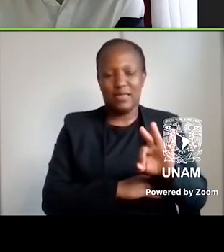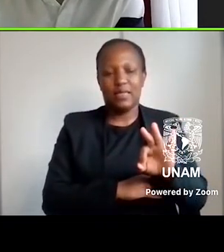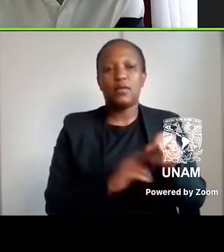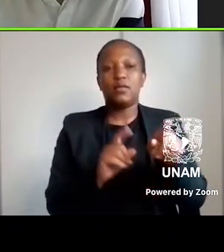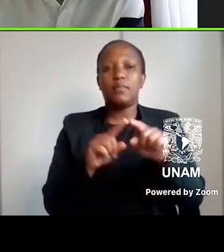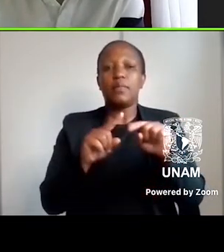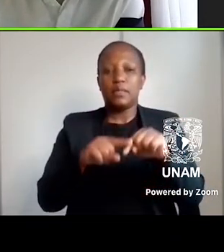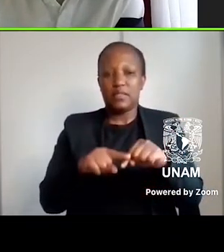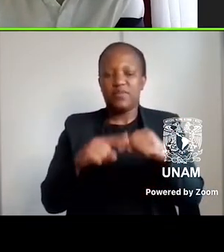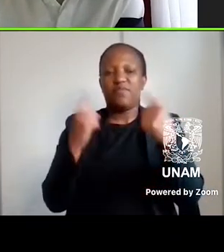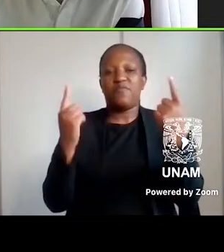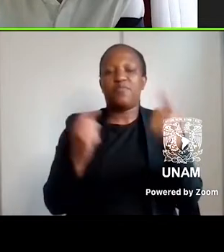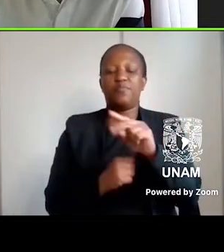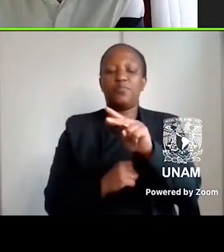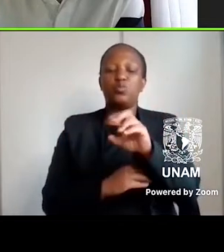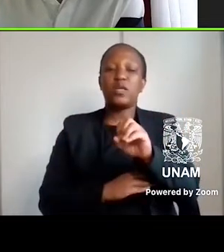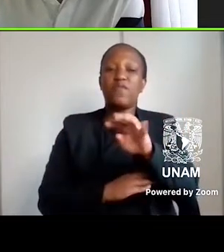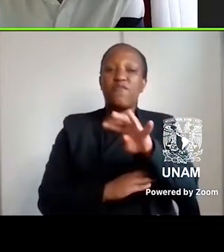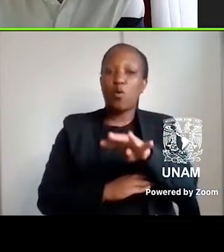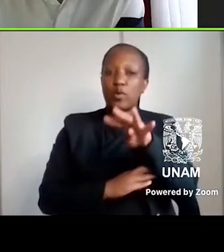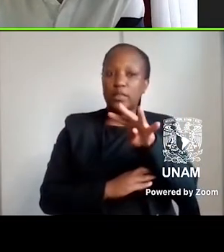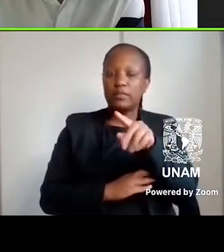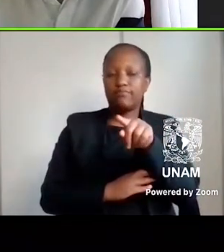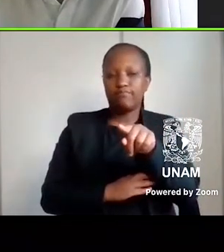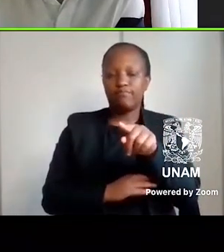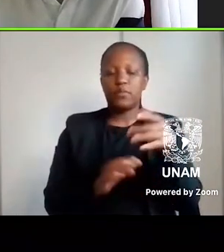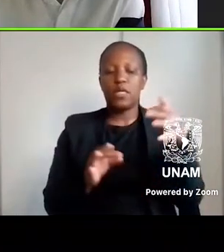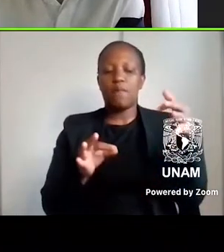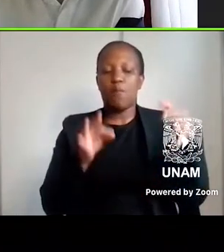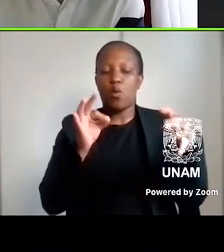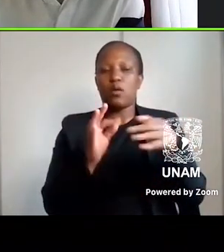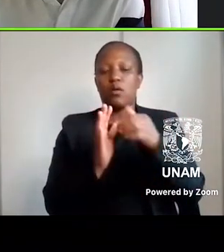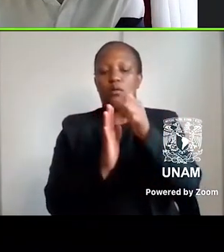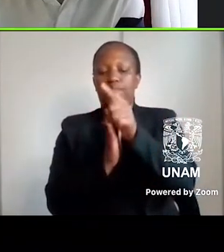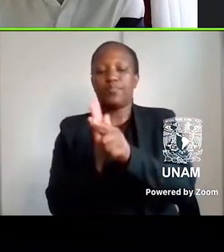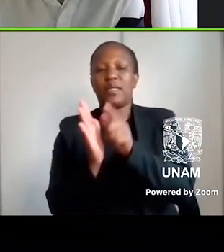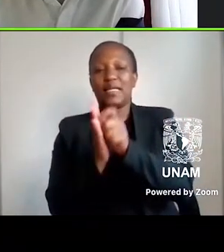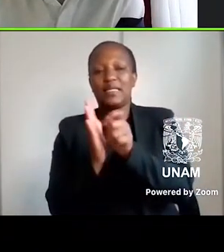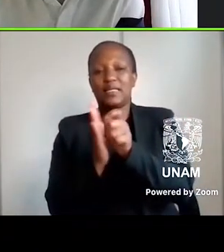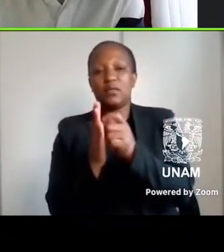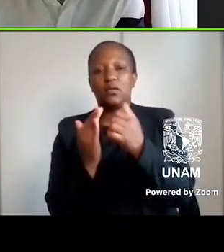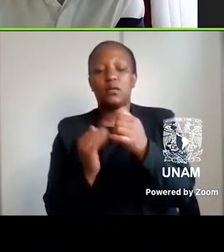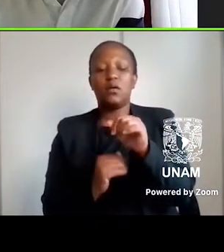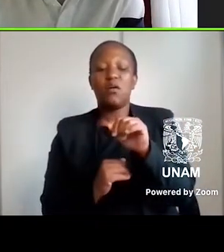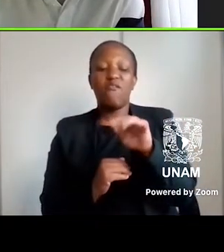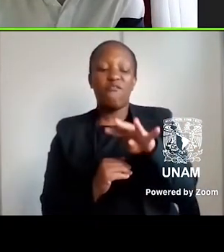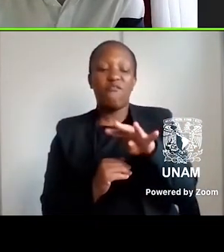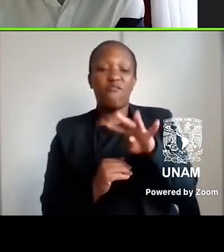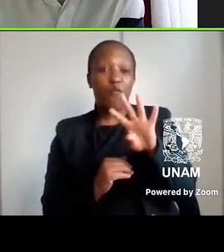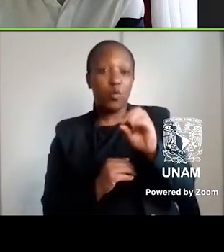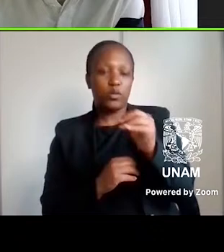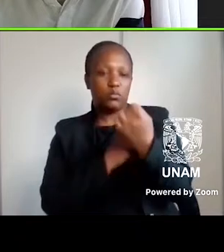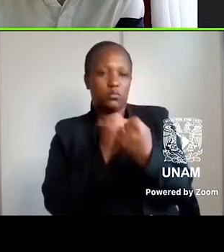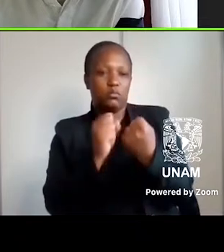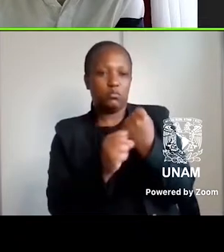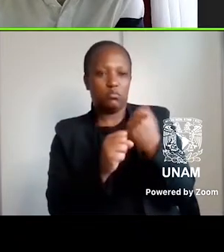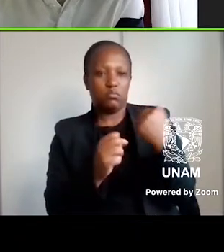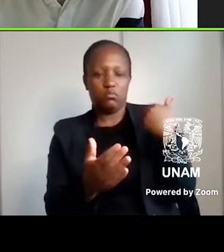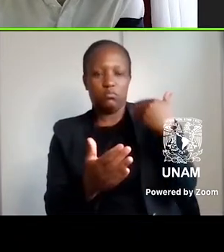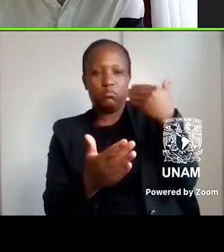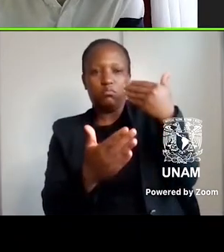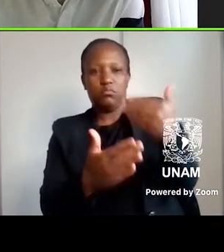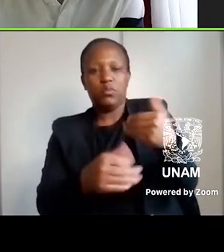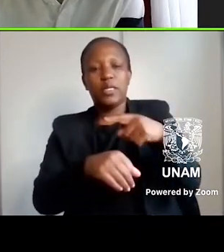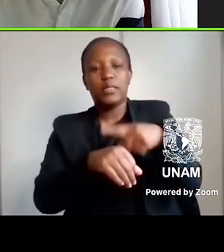and Hook's 2014. Politics and literature in South Africa then, at least in the past 40 years, seem to have been defined by periodic moments of